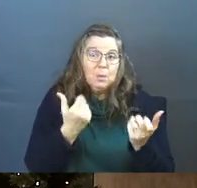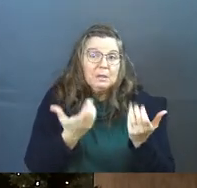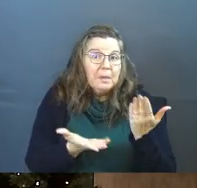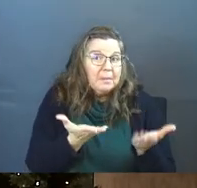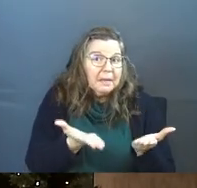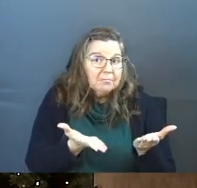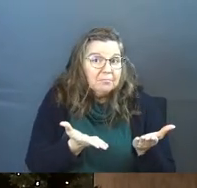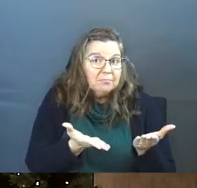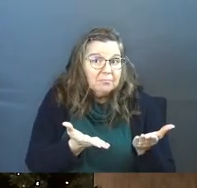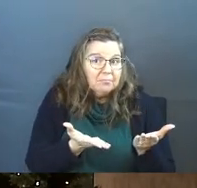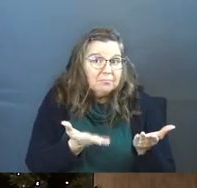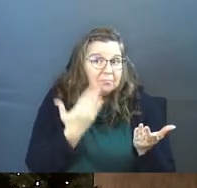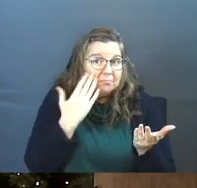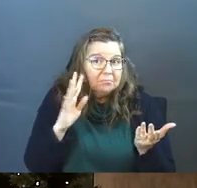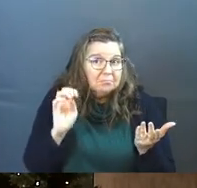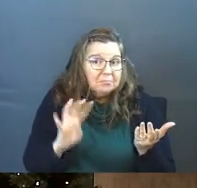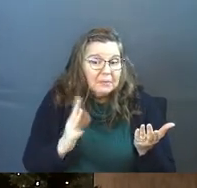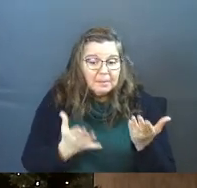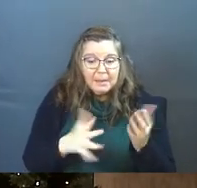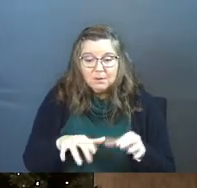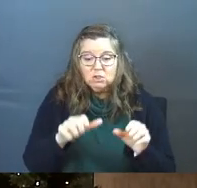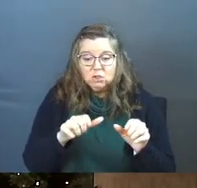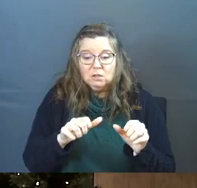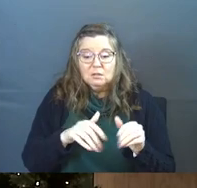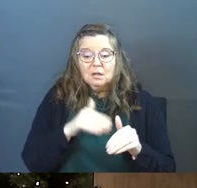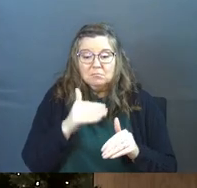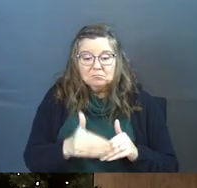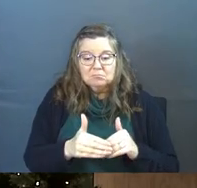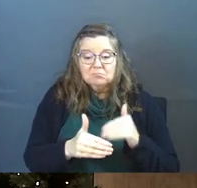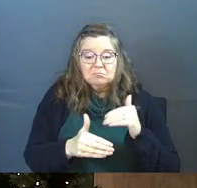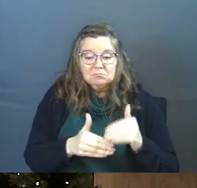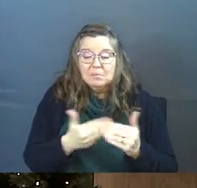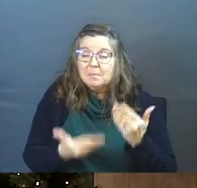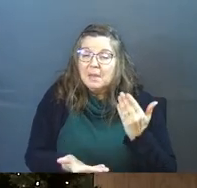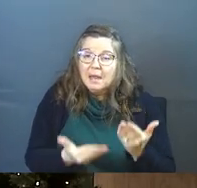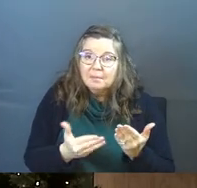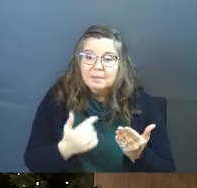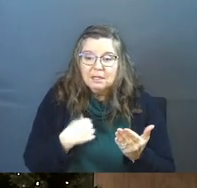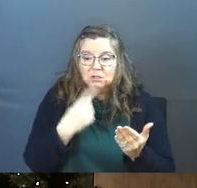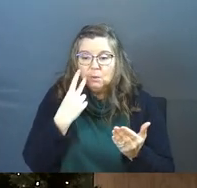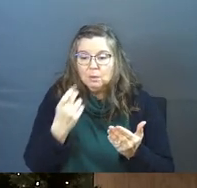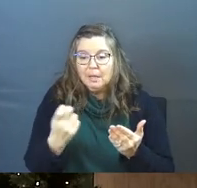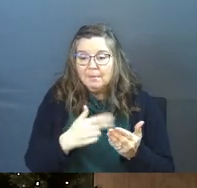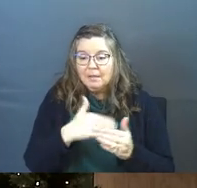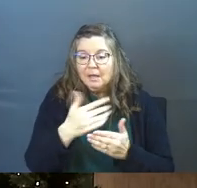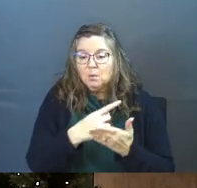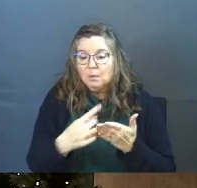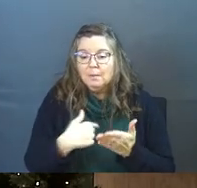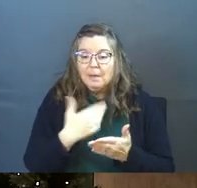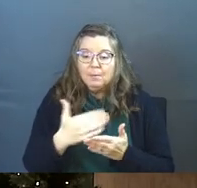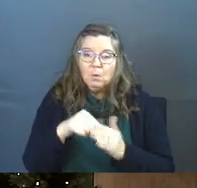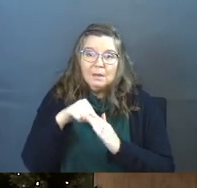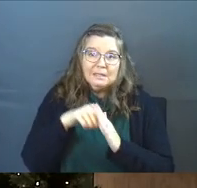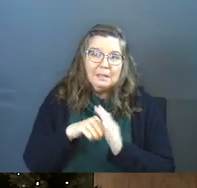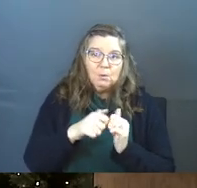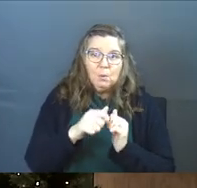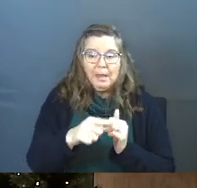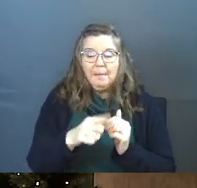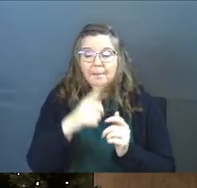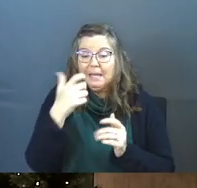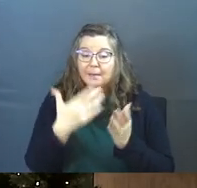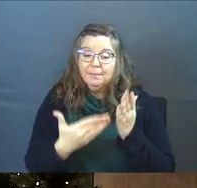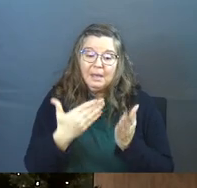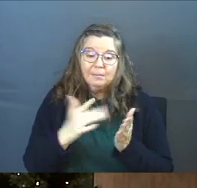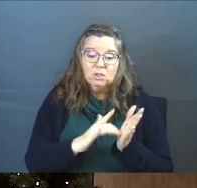was. And maybe he took that a step at a time. Maybe he saw who came back the next week, and maybe he went deeper with them.